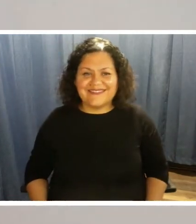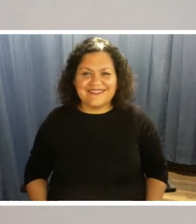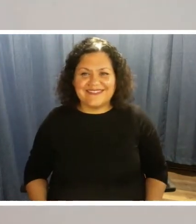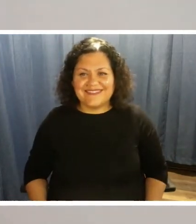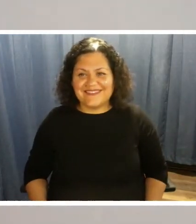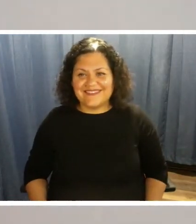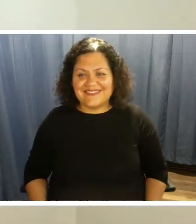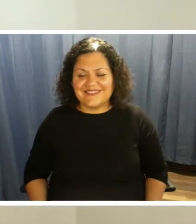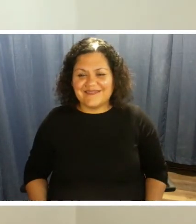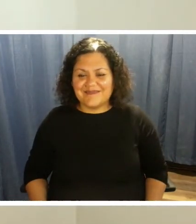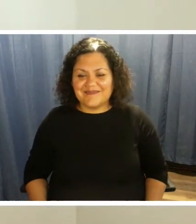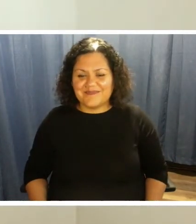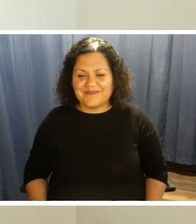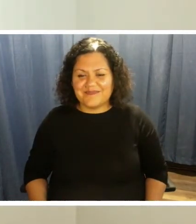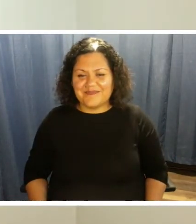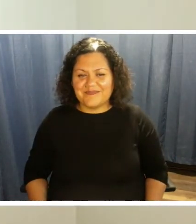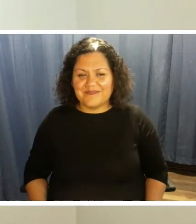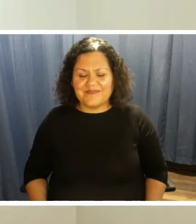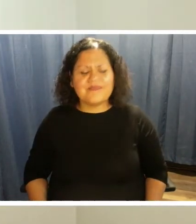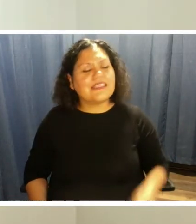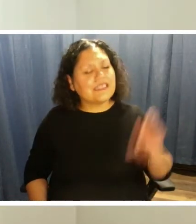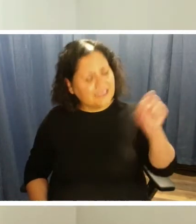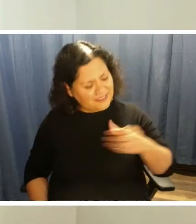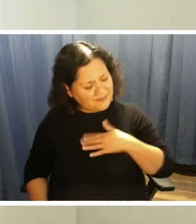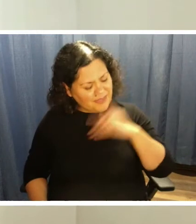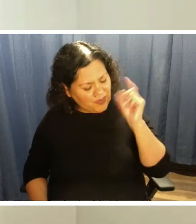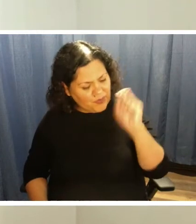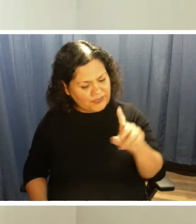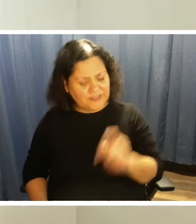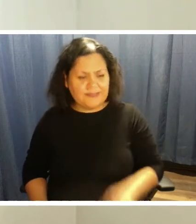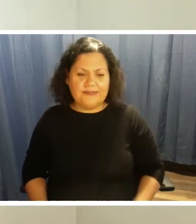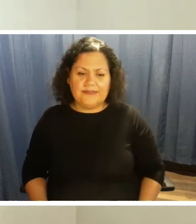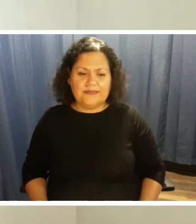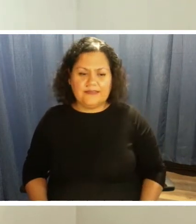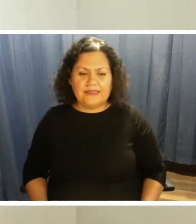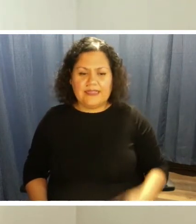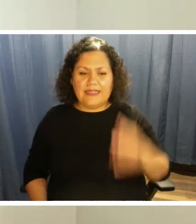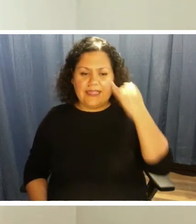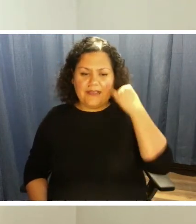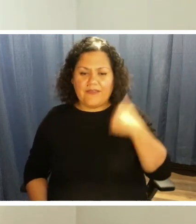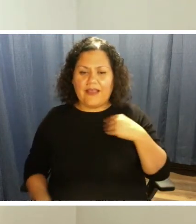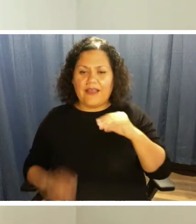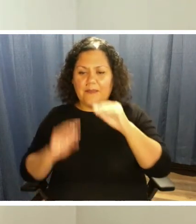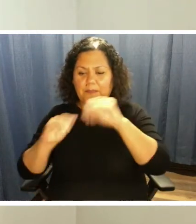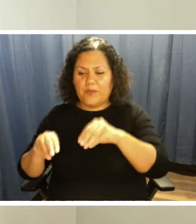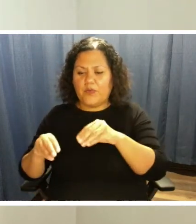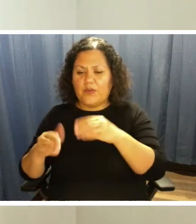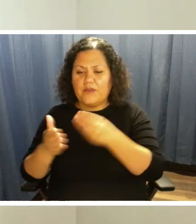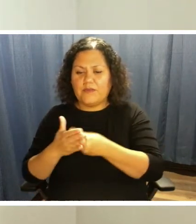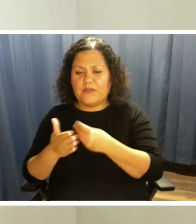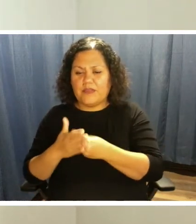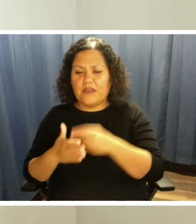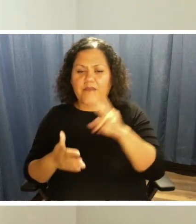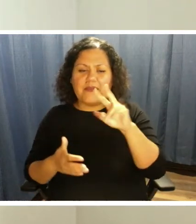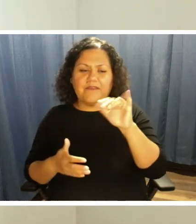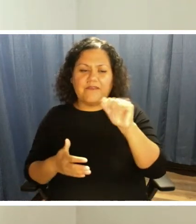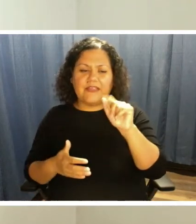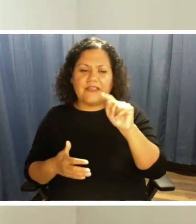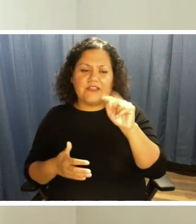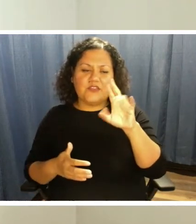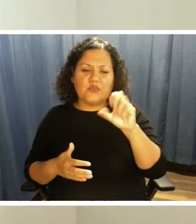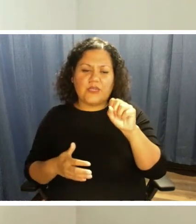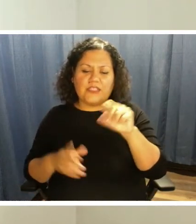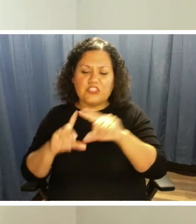Oh, my question is, if I put money on my ViaTrans card, is that,